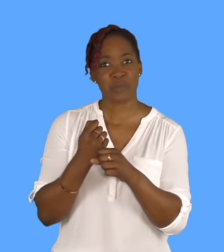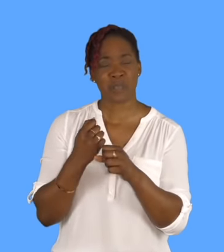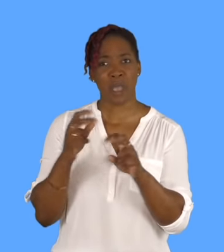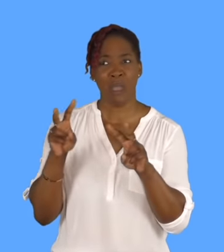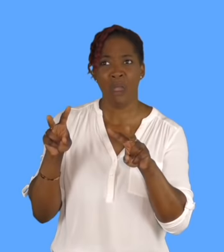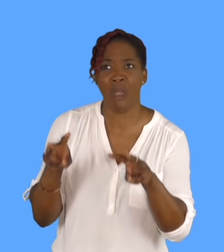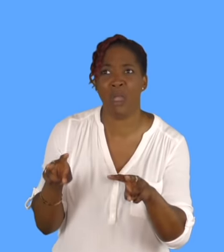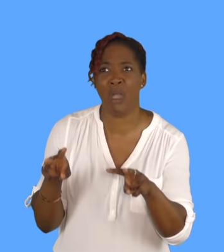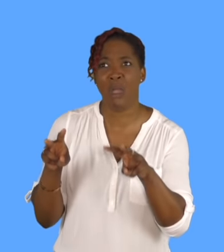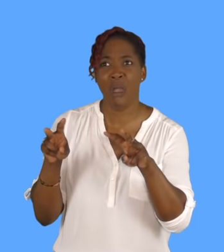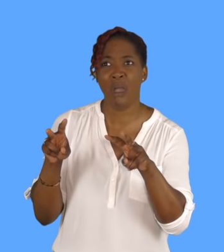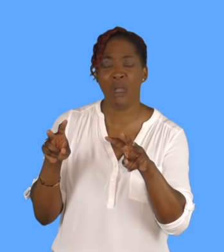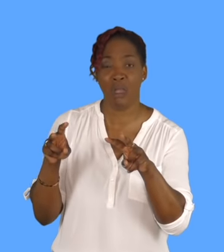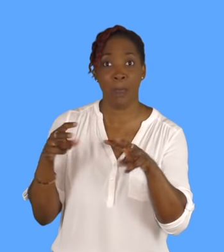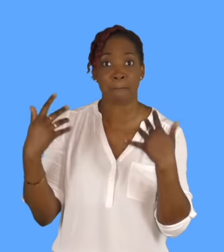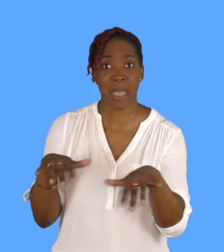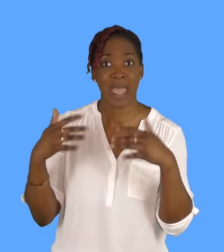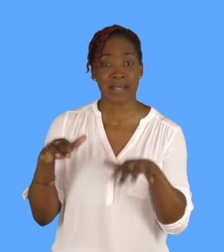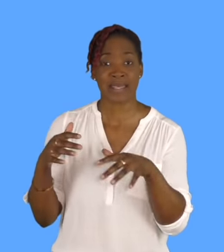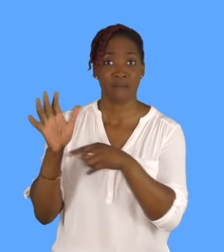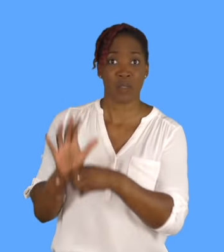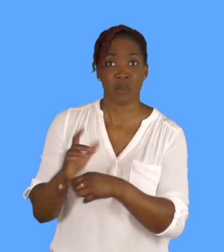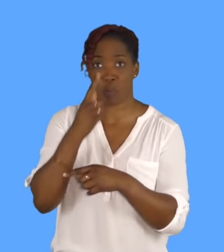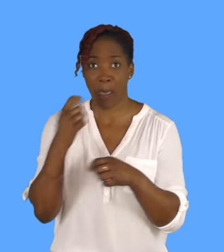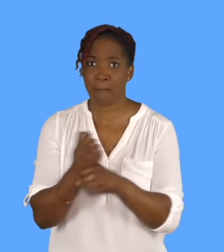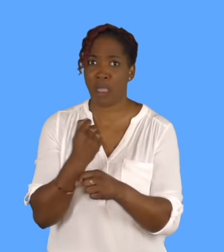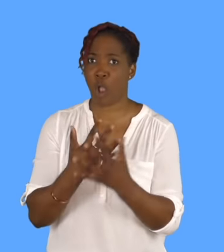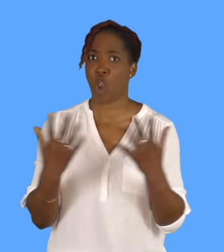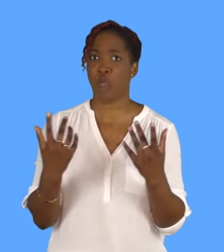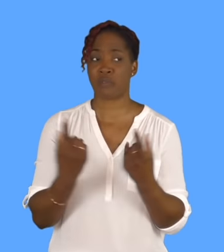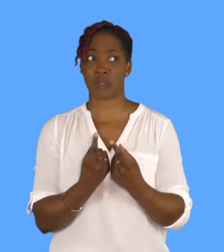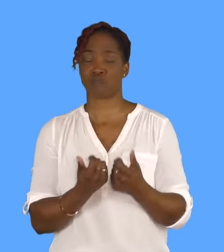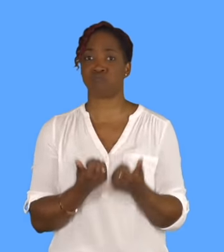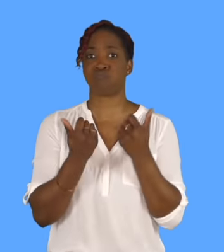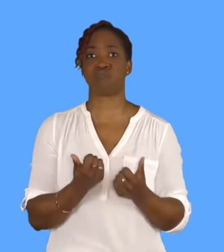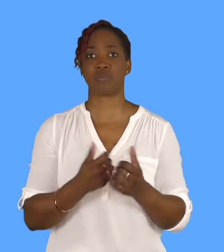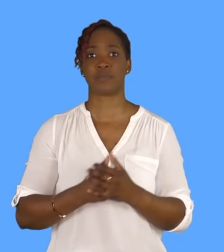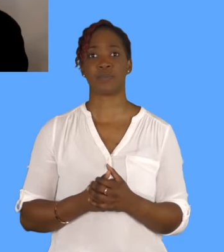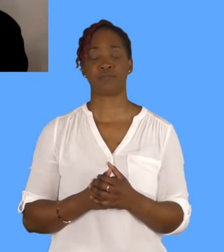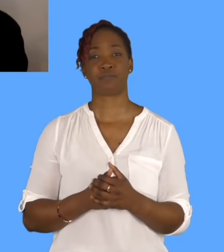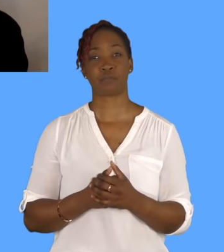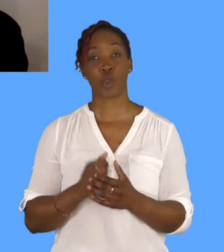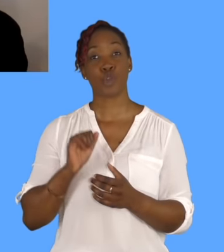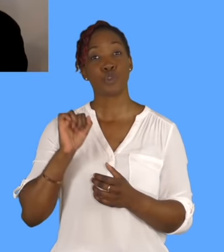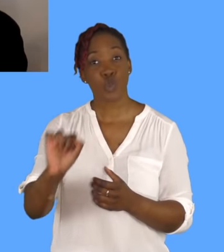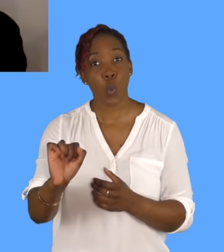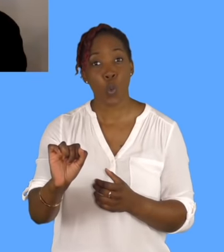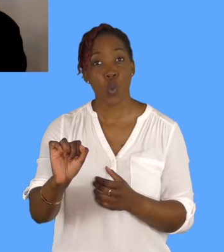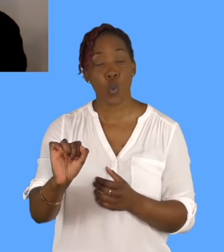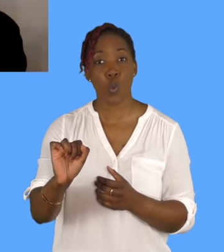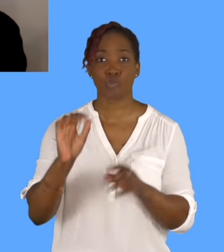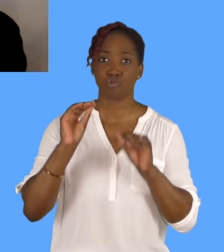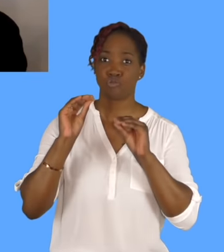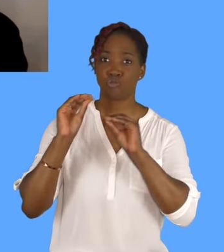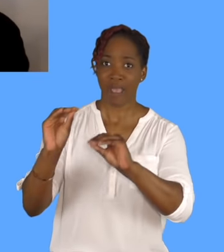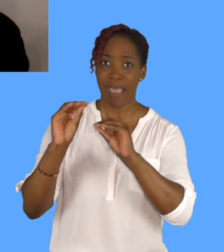There's quite a lot of this stuff that's really good. But you're trained, you were, you were on the theatre before. Yeah. Tell